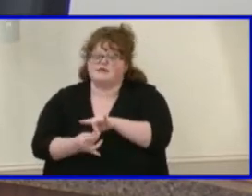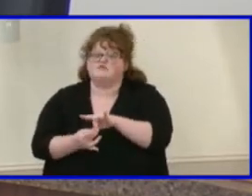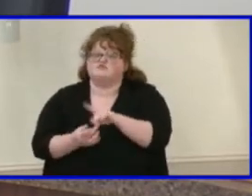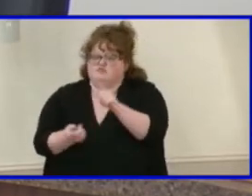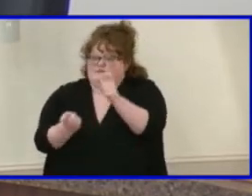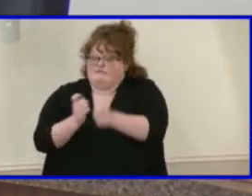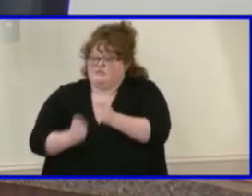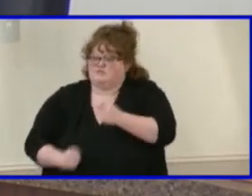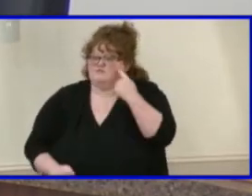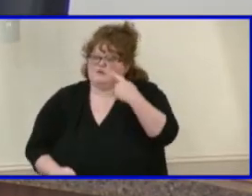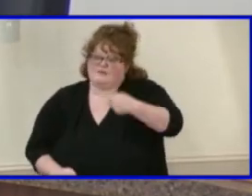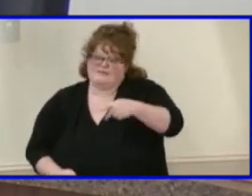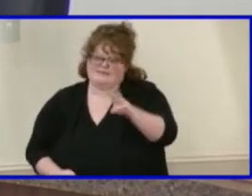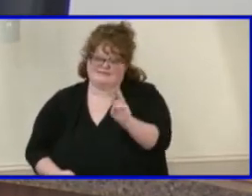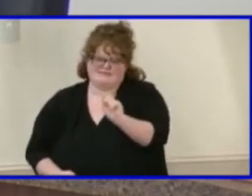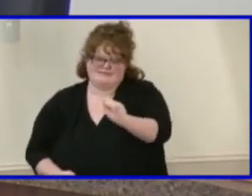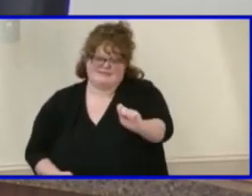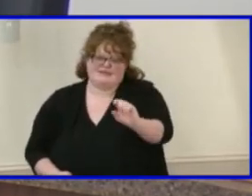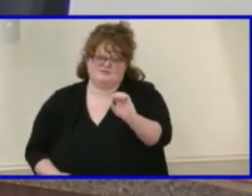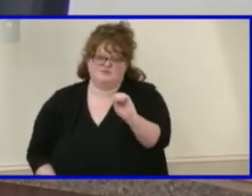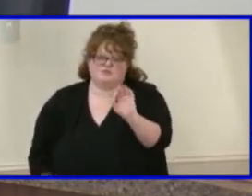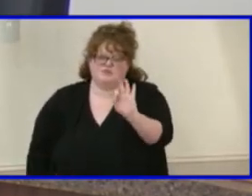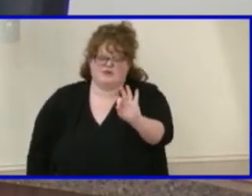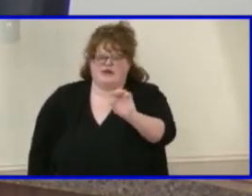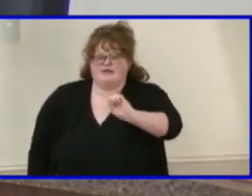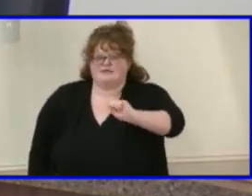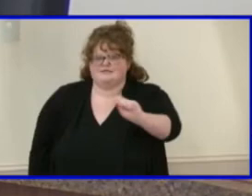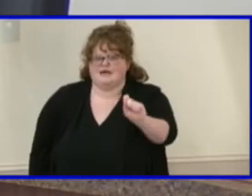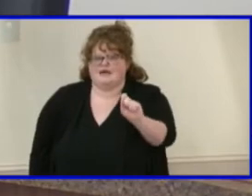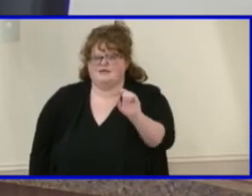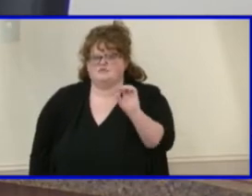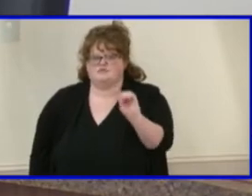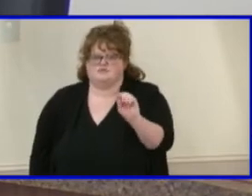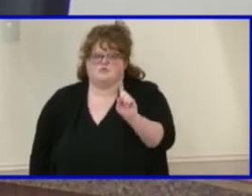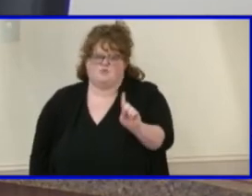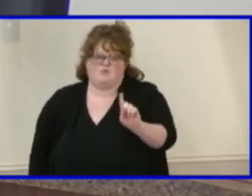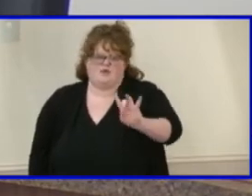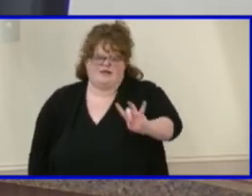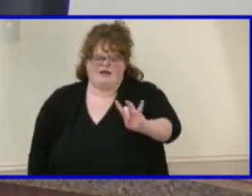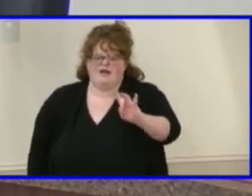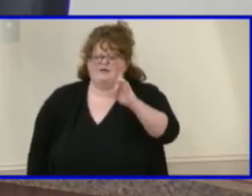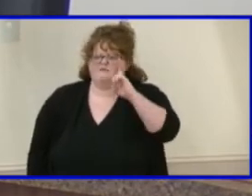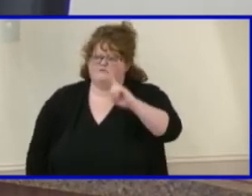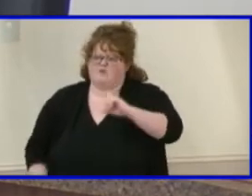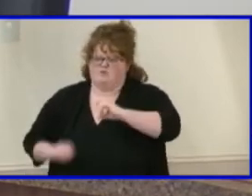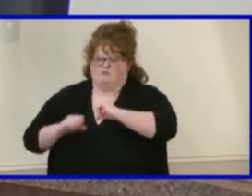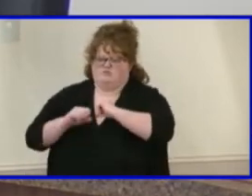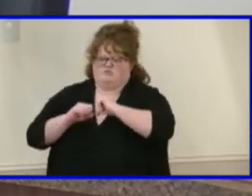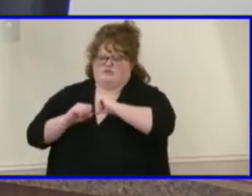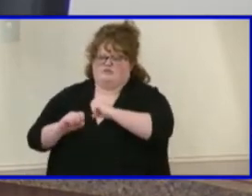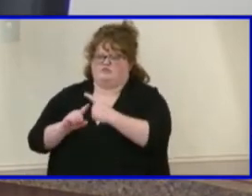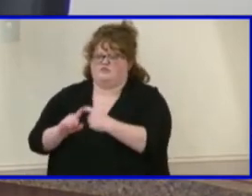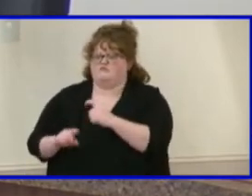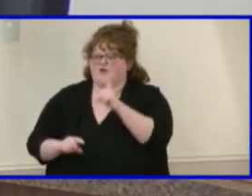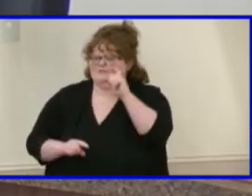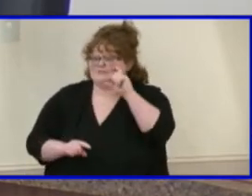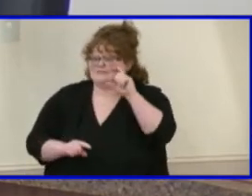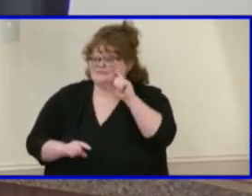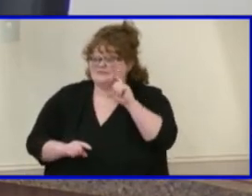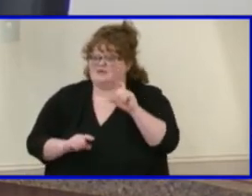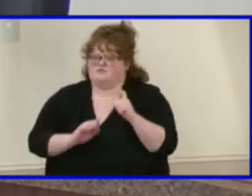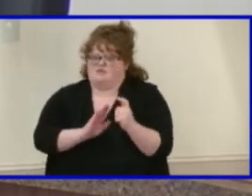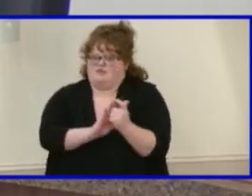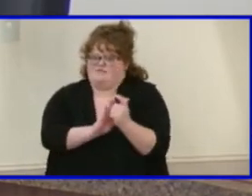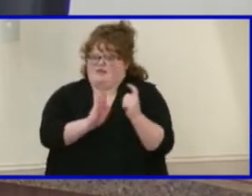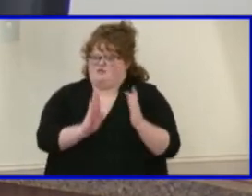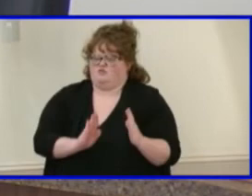P6-09-018, protection from sex offenders. This has also